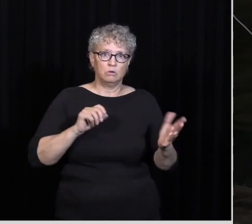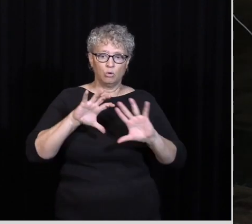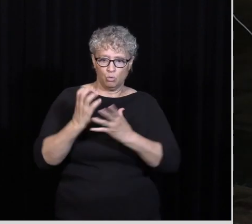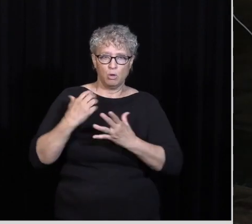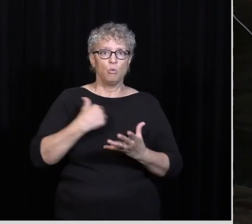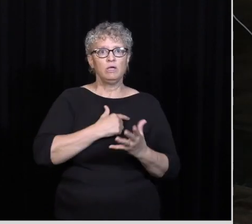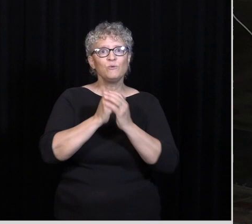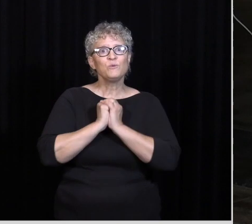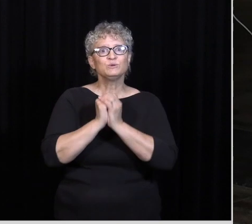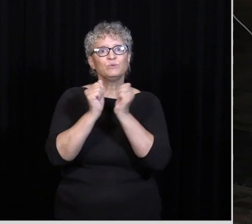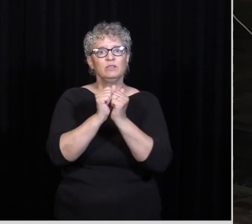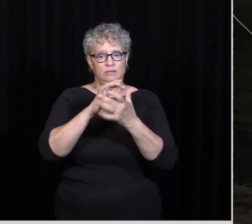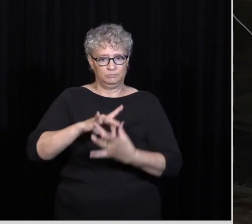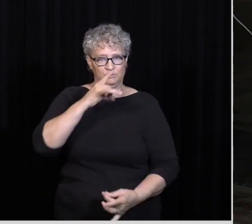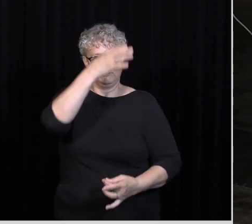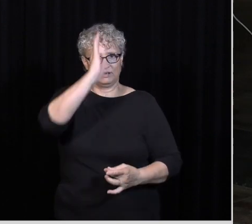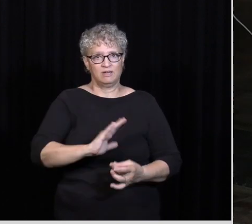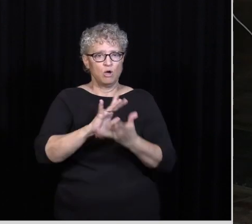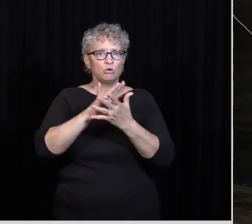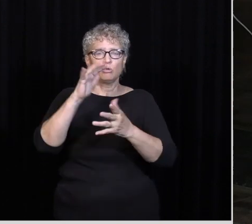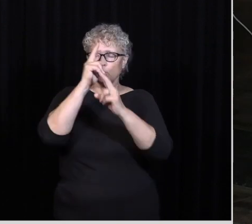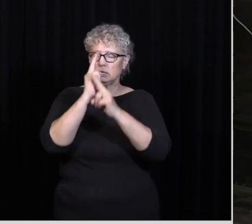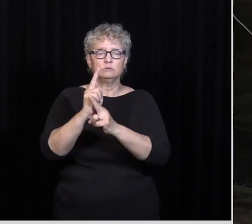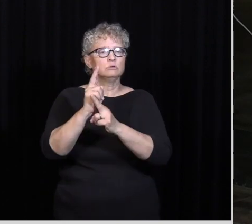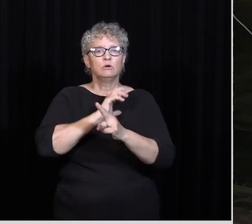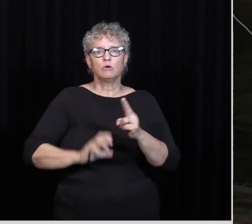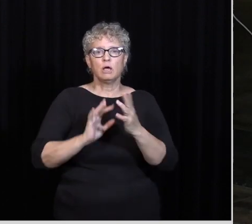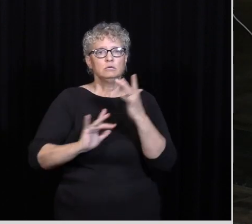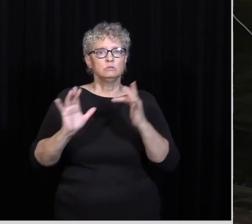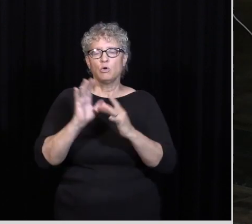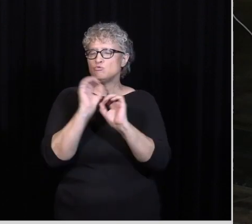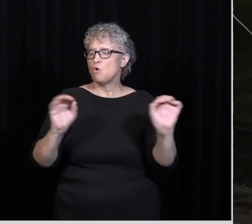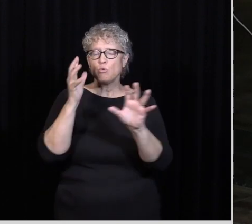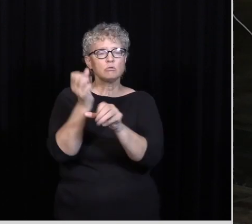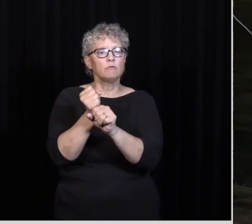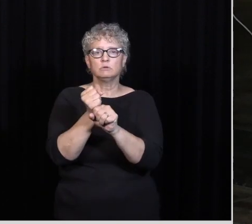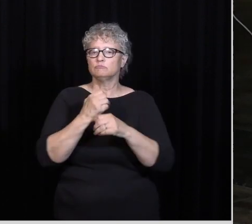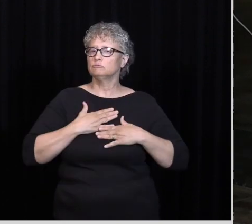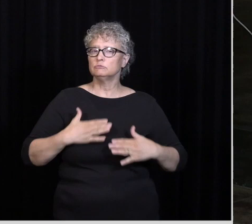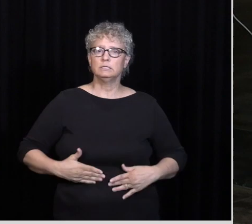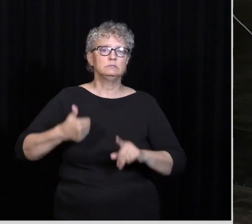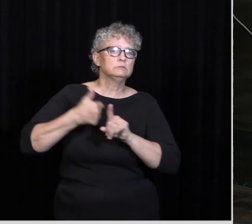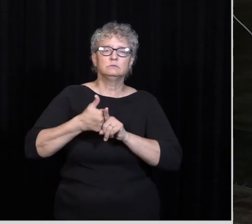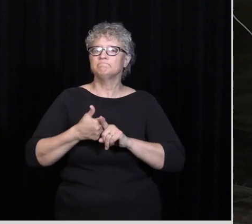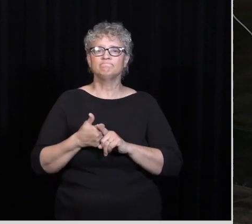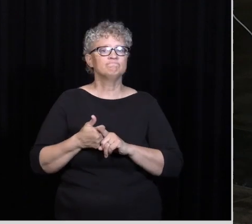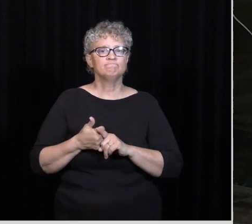Of God And glory in Christ Jesus And put no confidence In the flesh